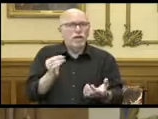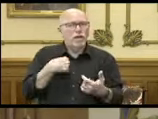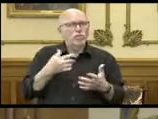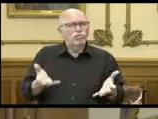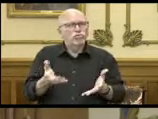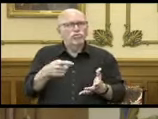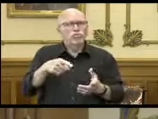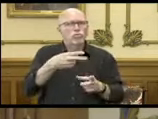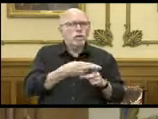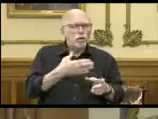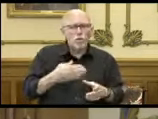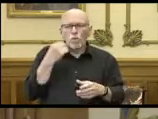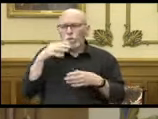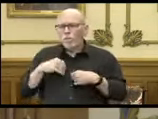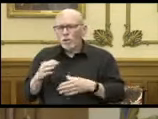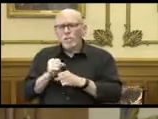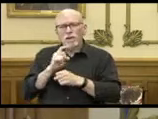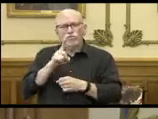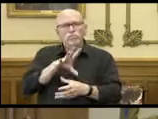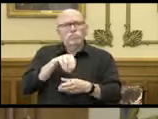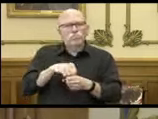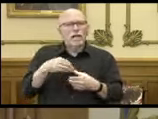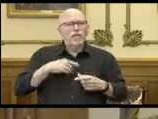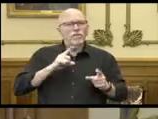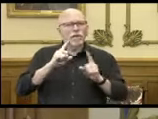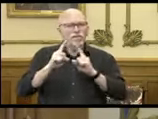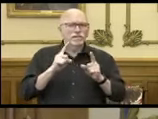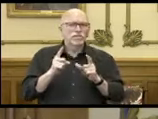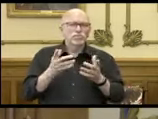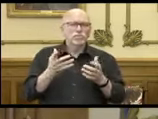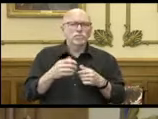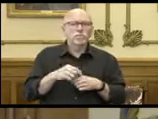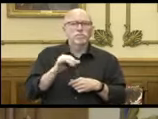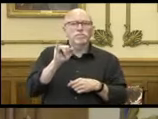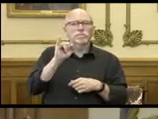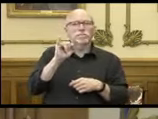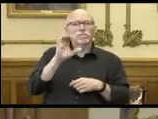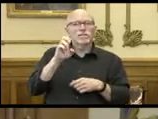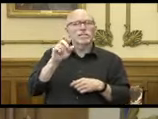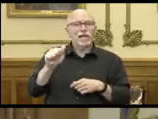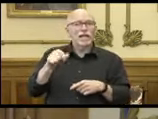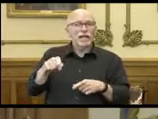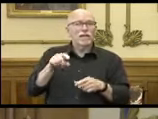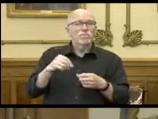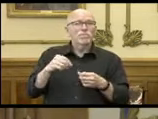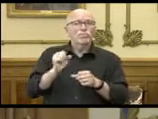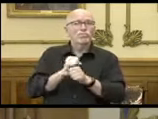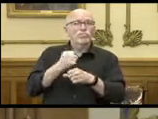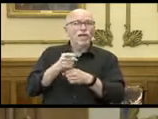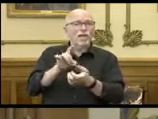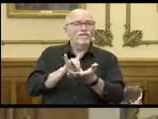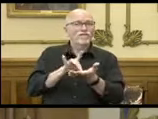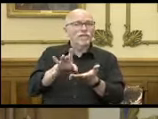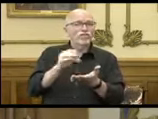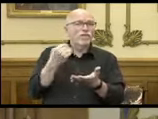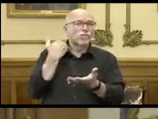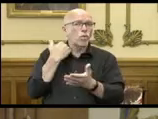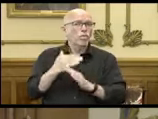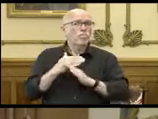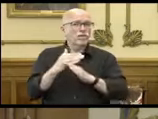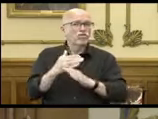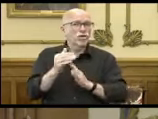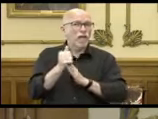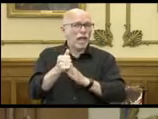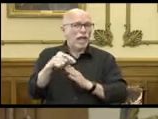encourage renters and homeowners to make sure that you're engaged and having conversations. IECDA created an eviction and foreclosure prevention guide